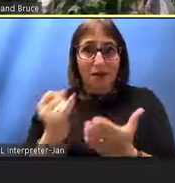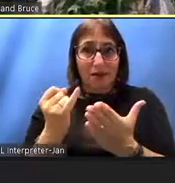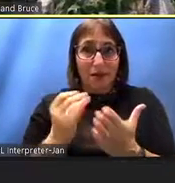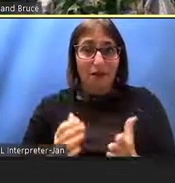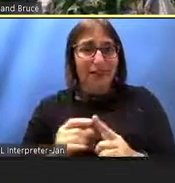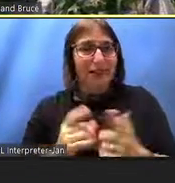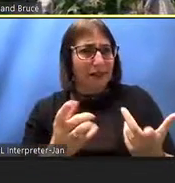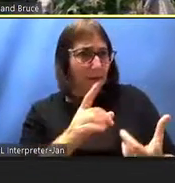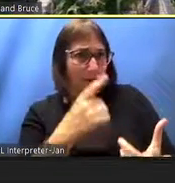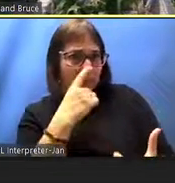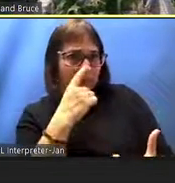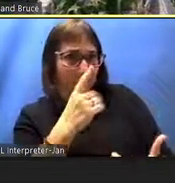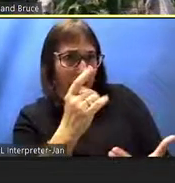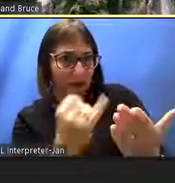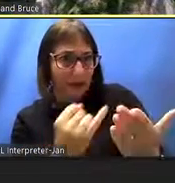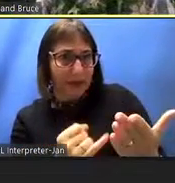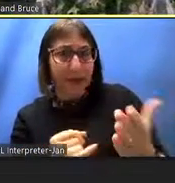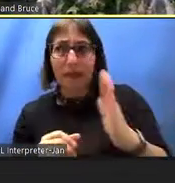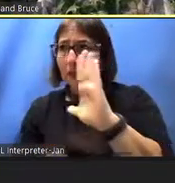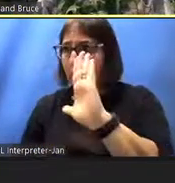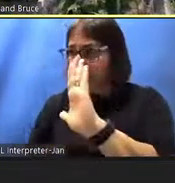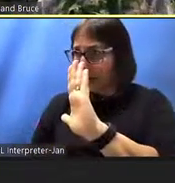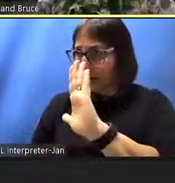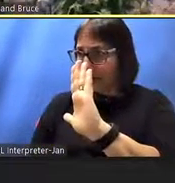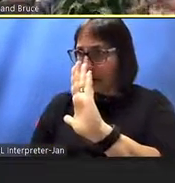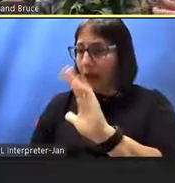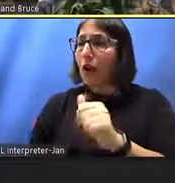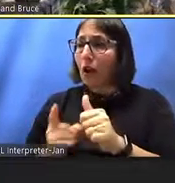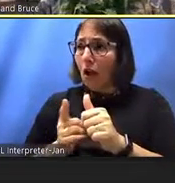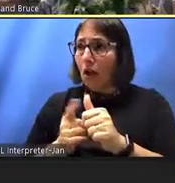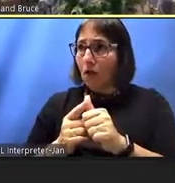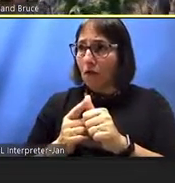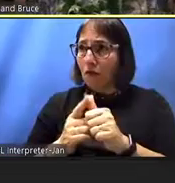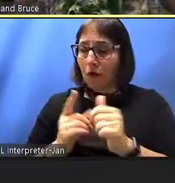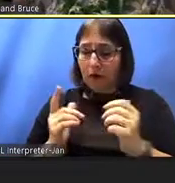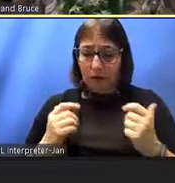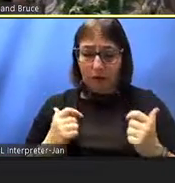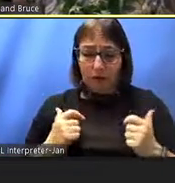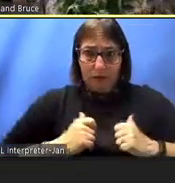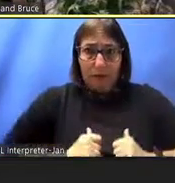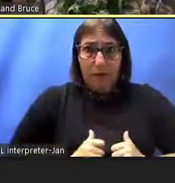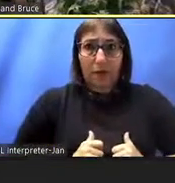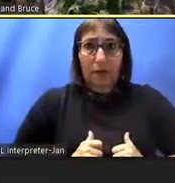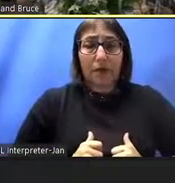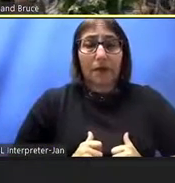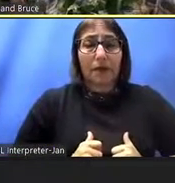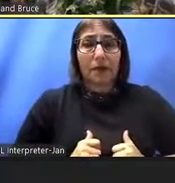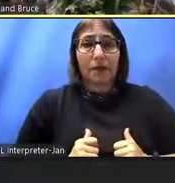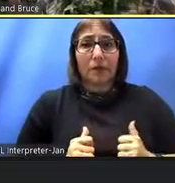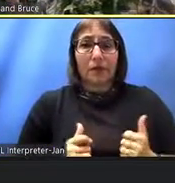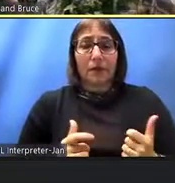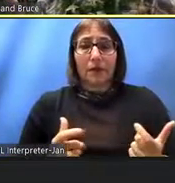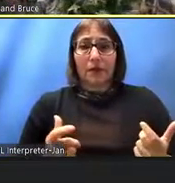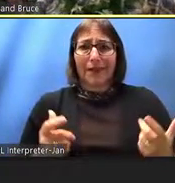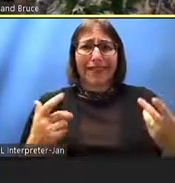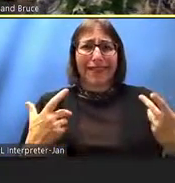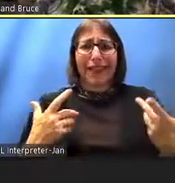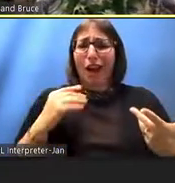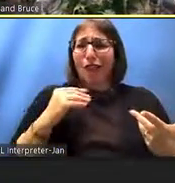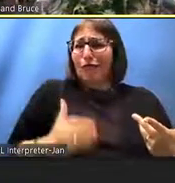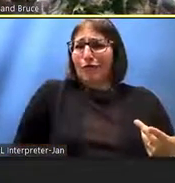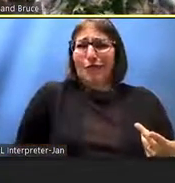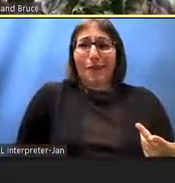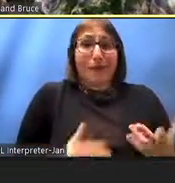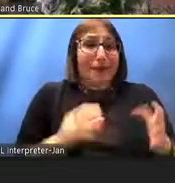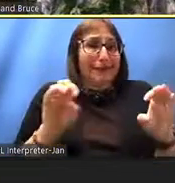and he insisted that he put on a vest and some fancy shirt i don't even know what kind of